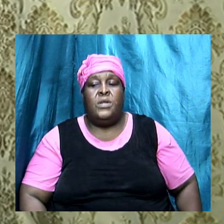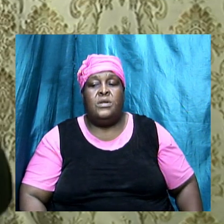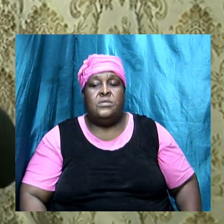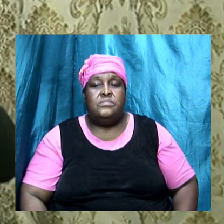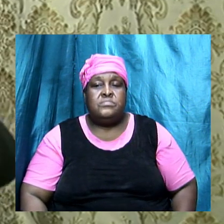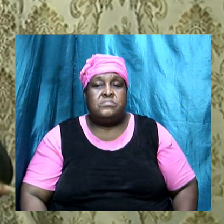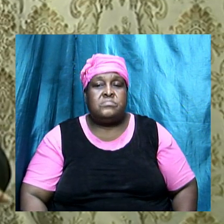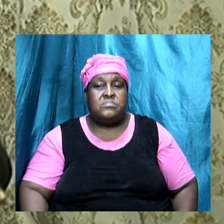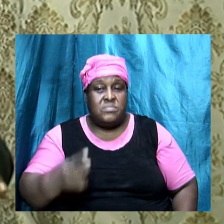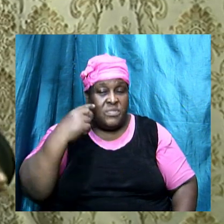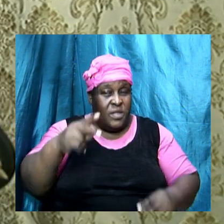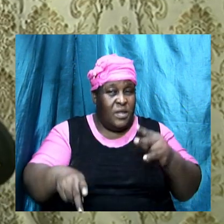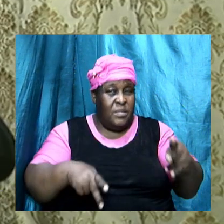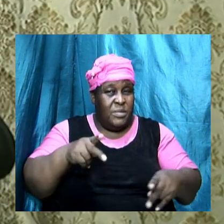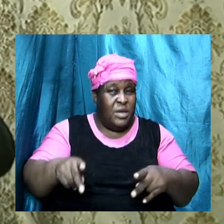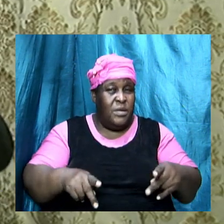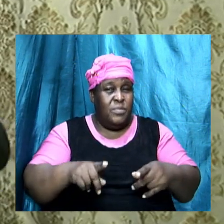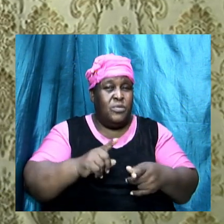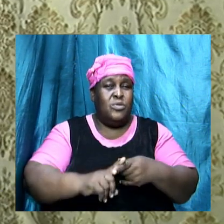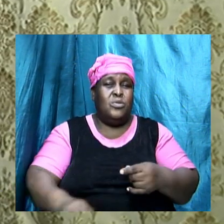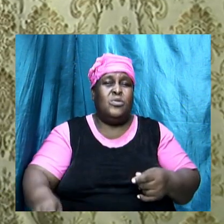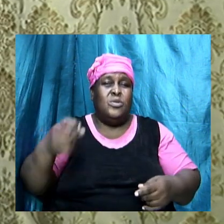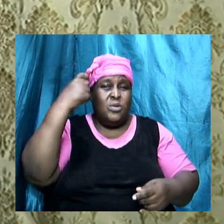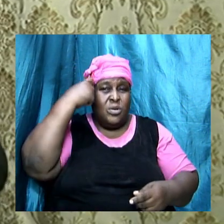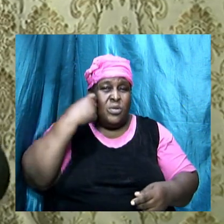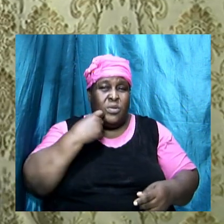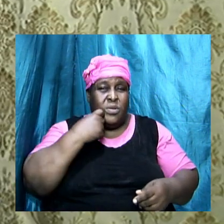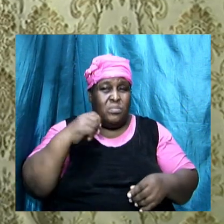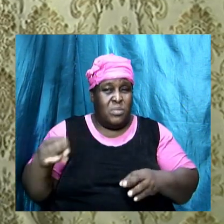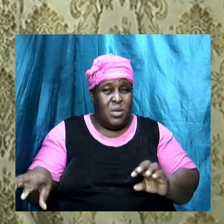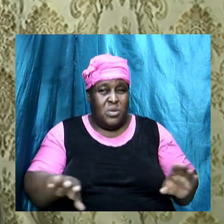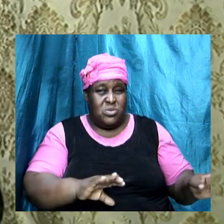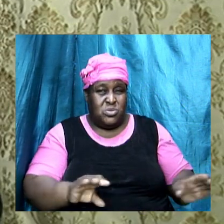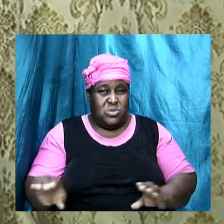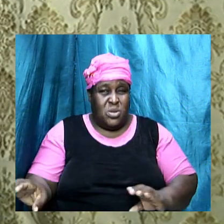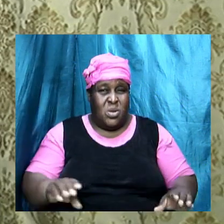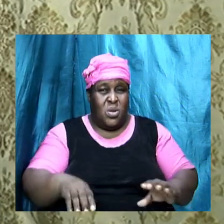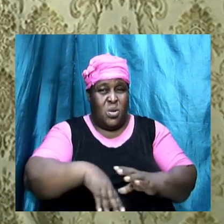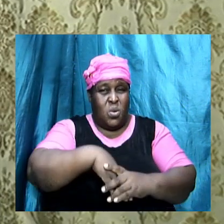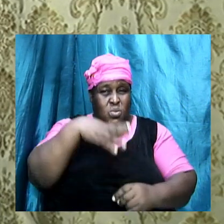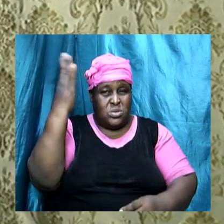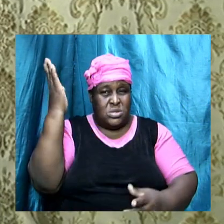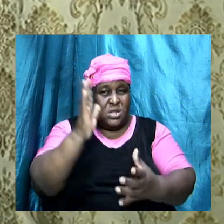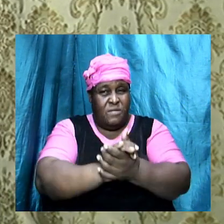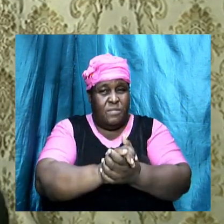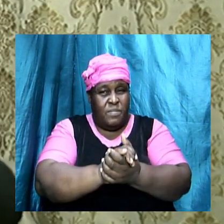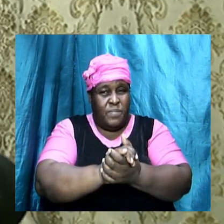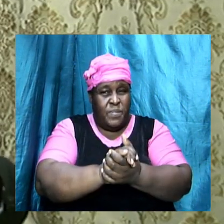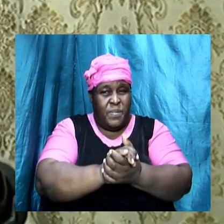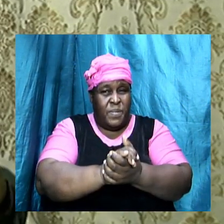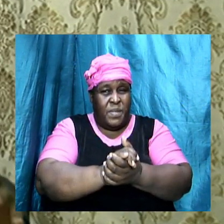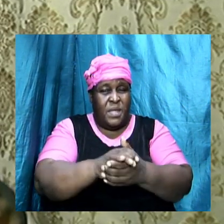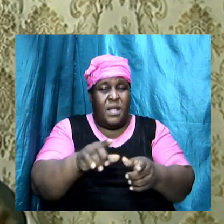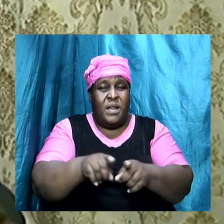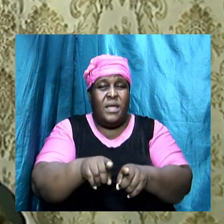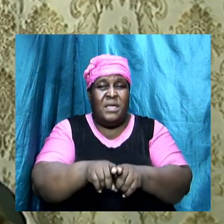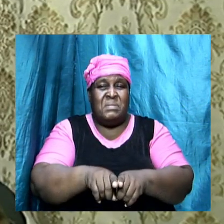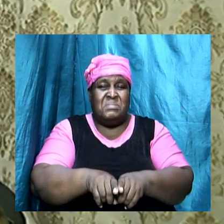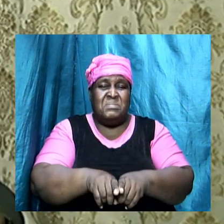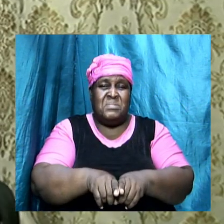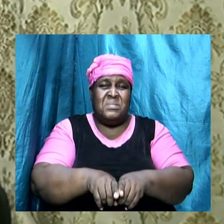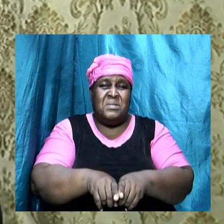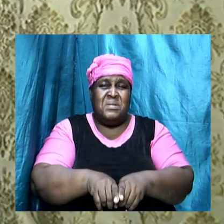and for people to have, to commit sexual immorality, sex outside of marriage, like it's the norm.